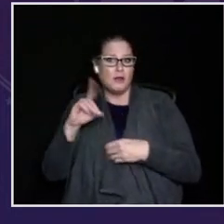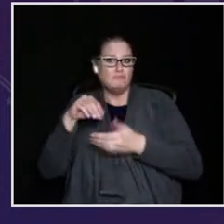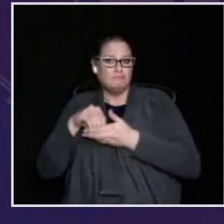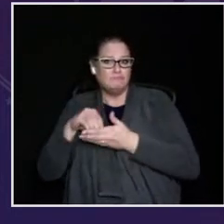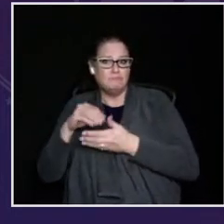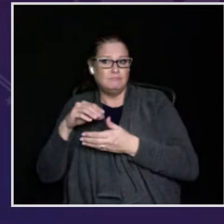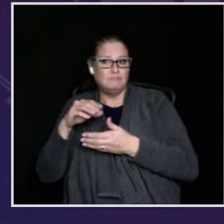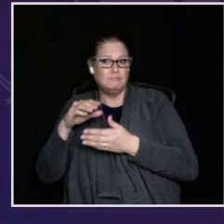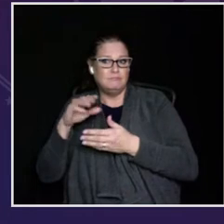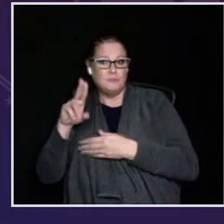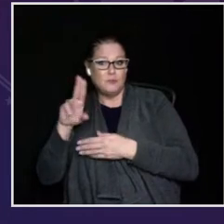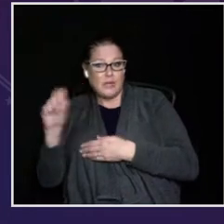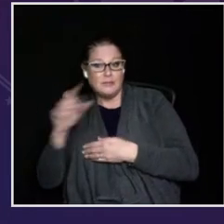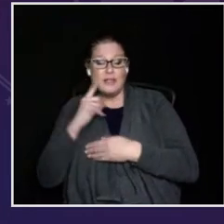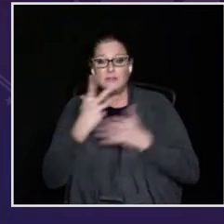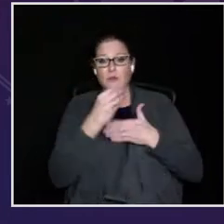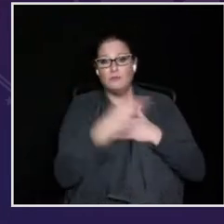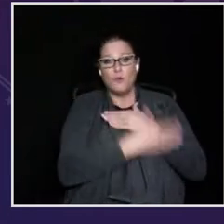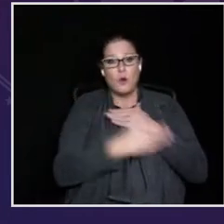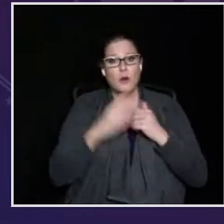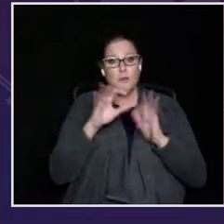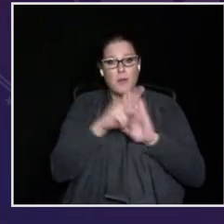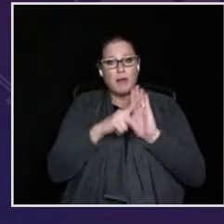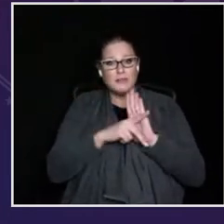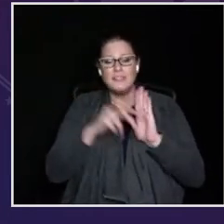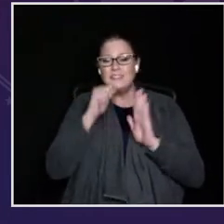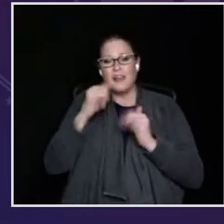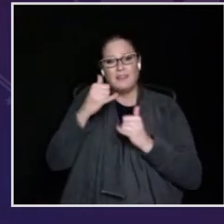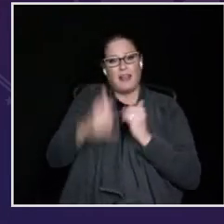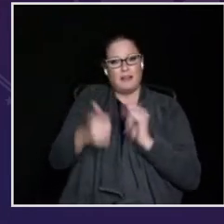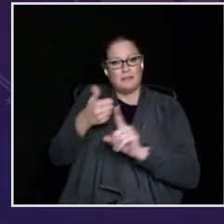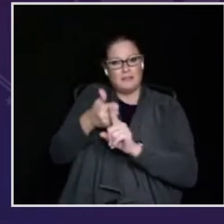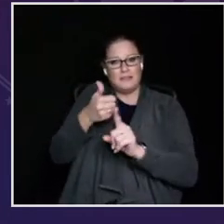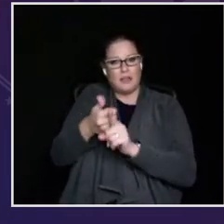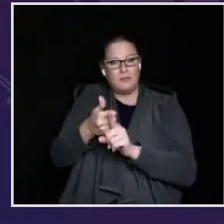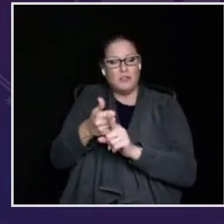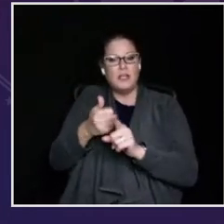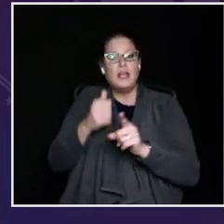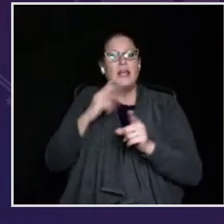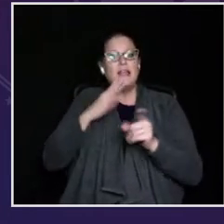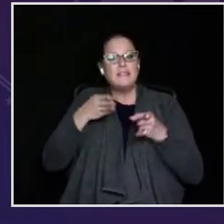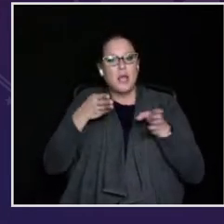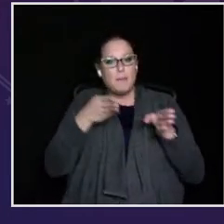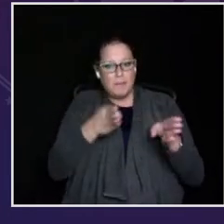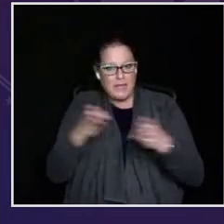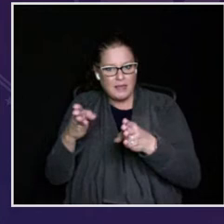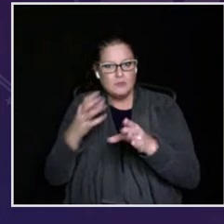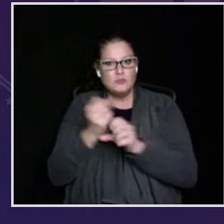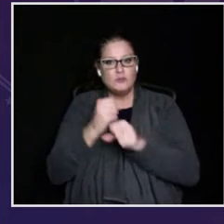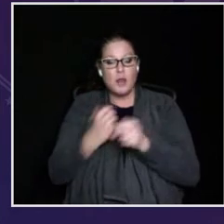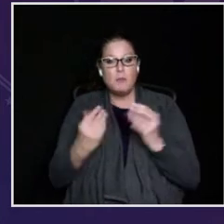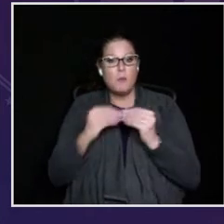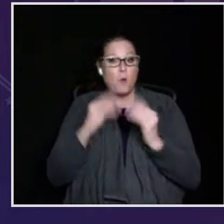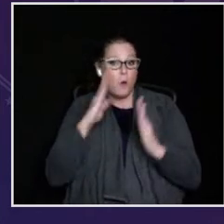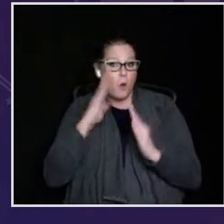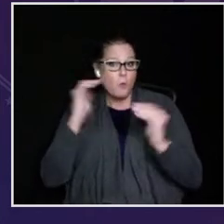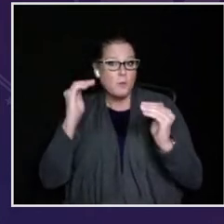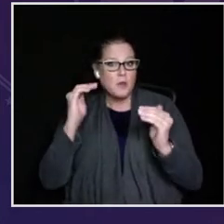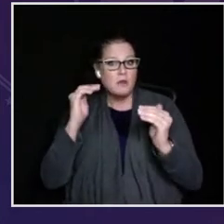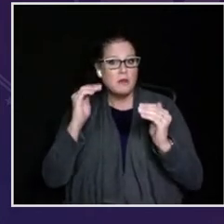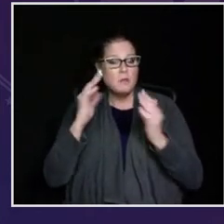Trade is like any other tool in our domestic or foreign policy. It is not an end in itself.